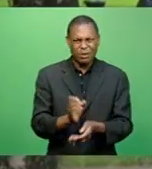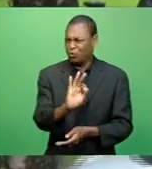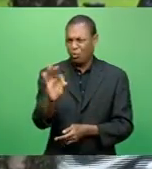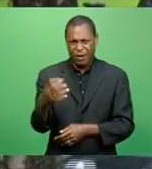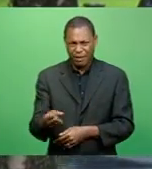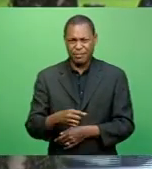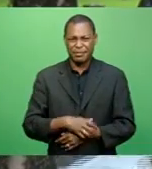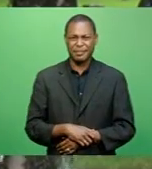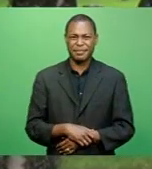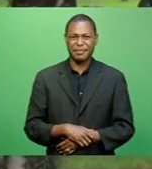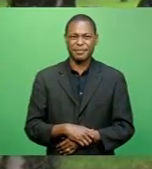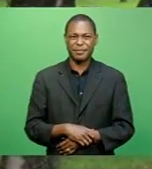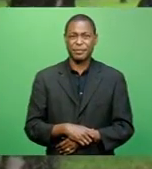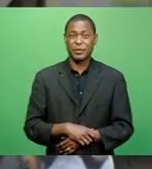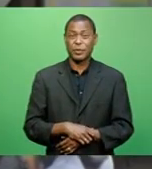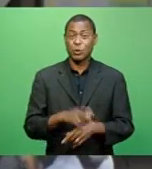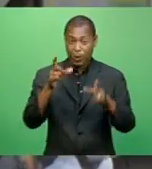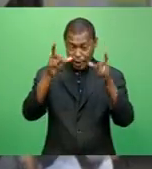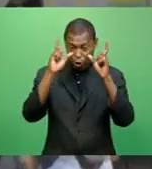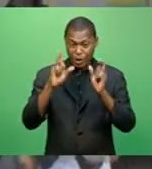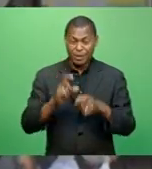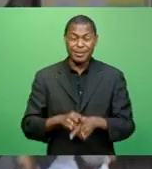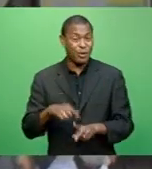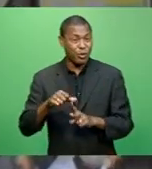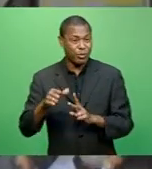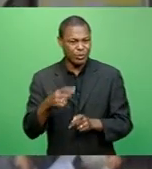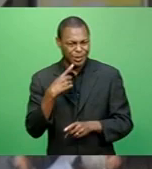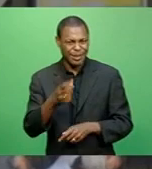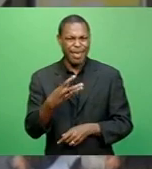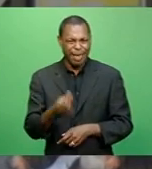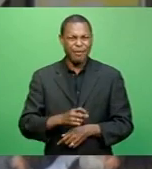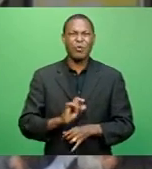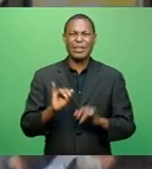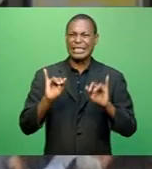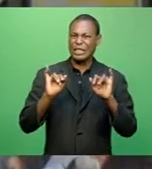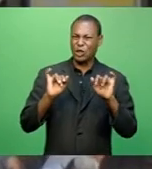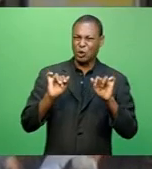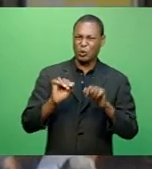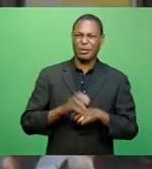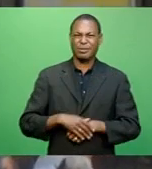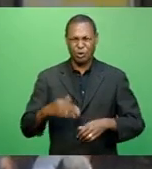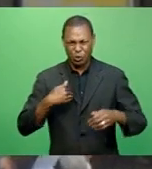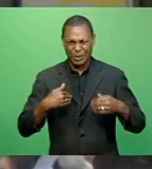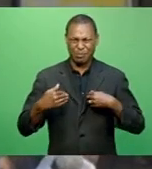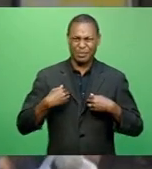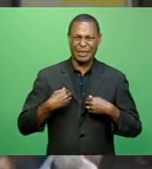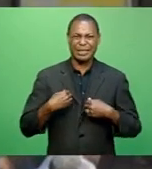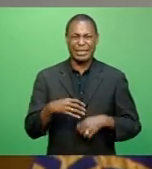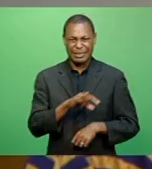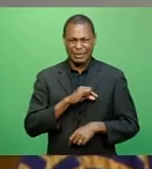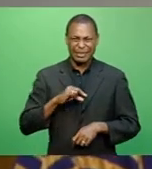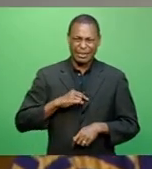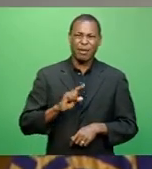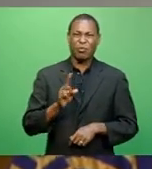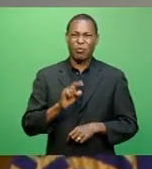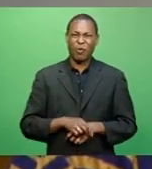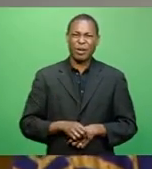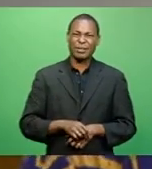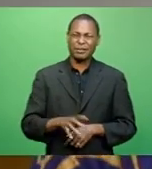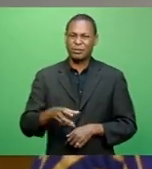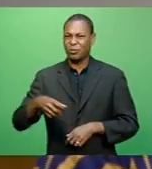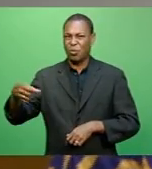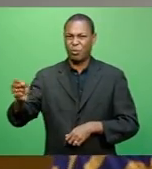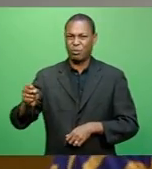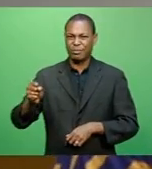Dr. Paunga has also admitted they are dealing with internal issues whereby some staff have been suspended. For anything regarding the staff,